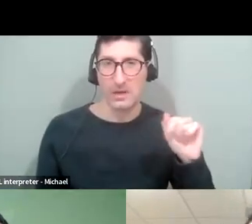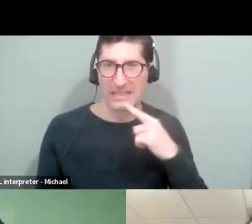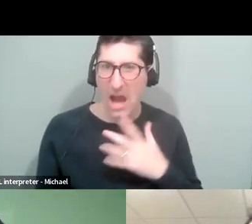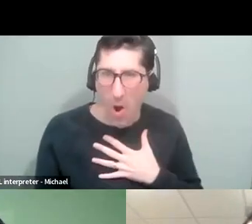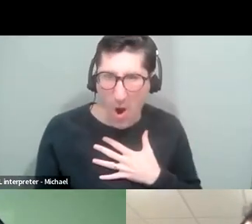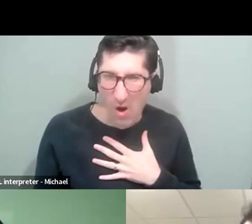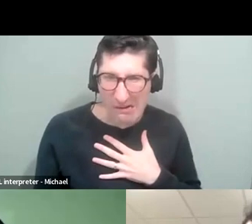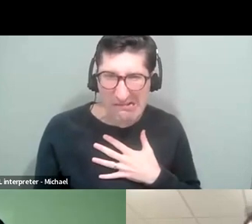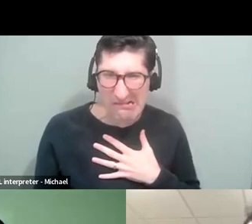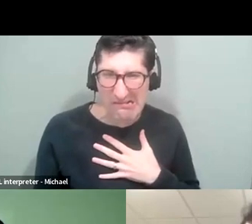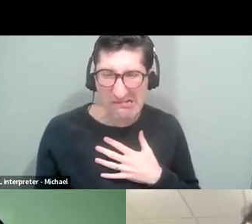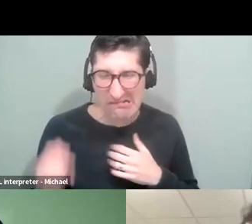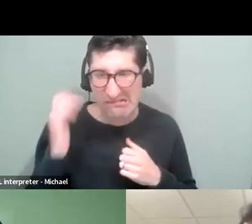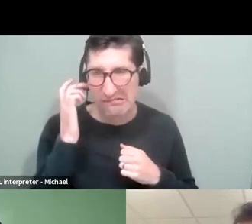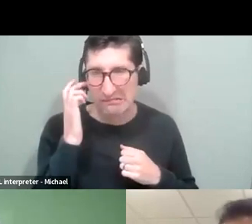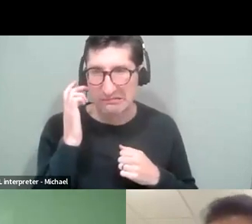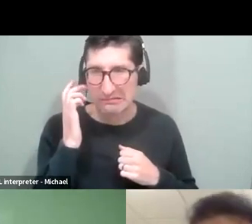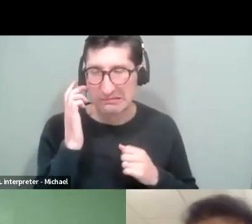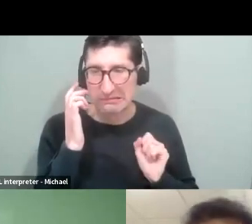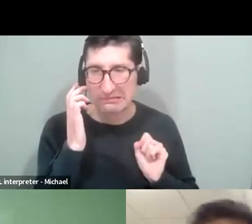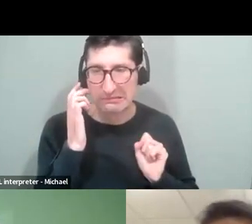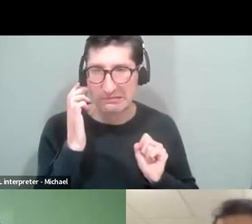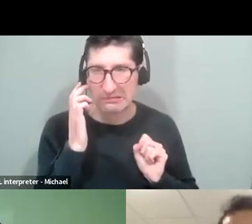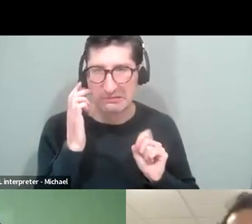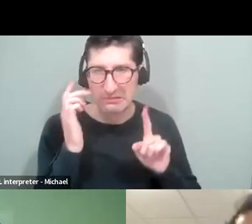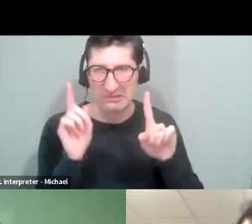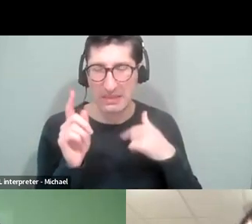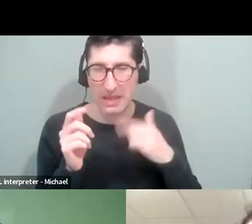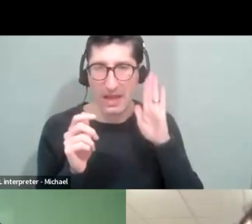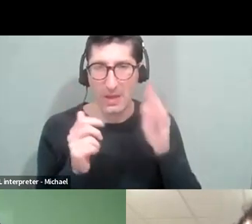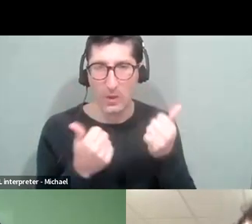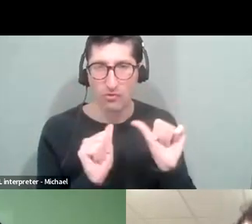Okay, let me try again.